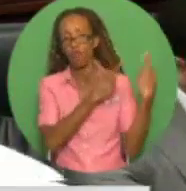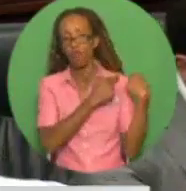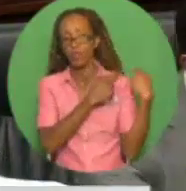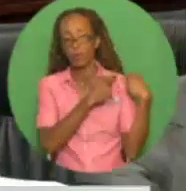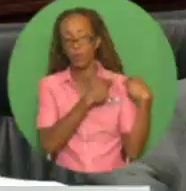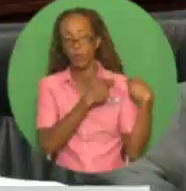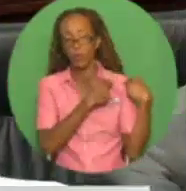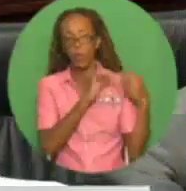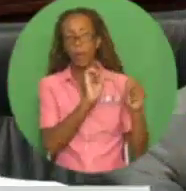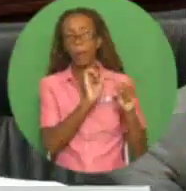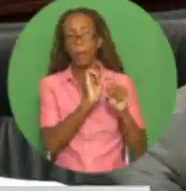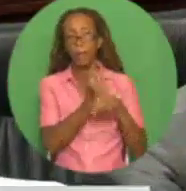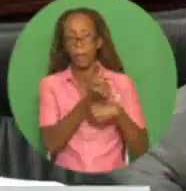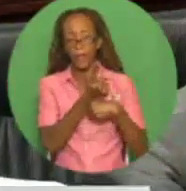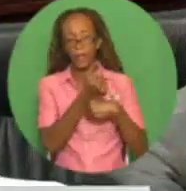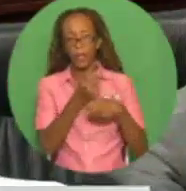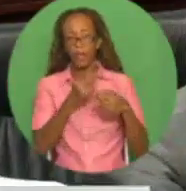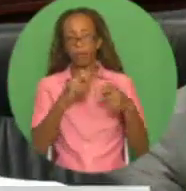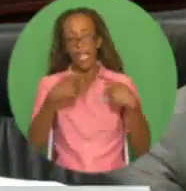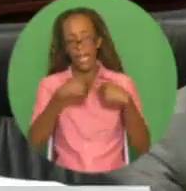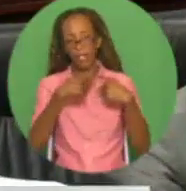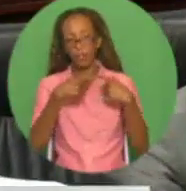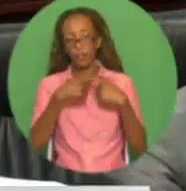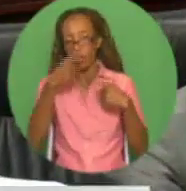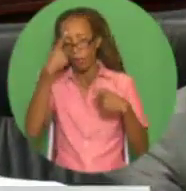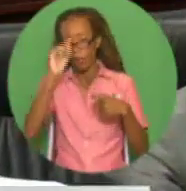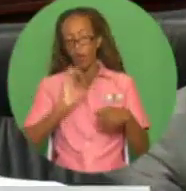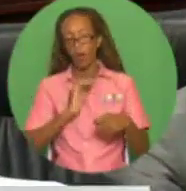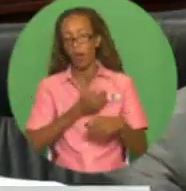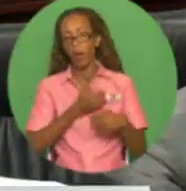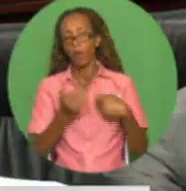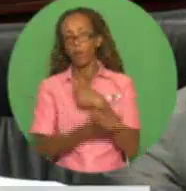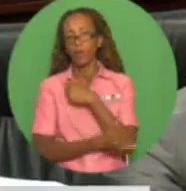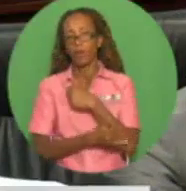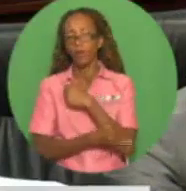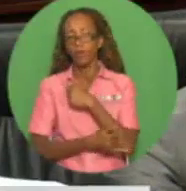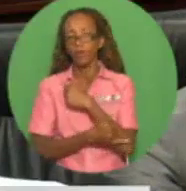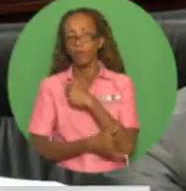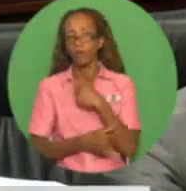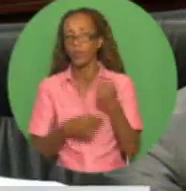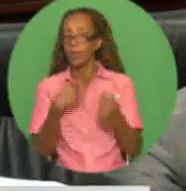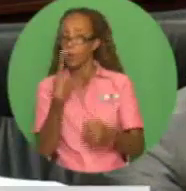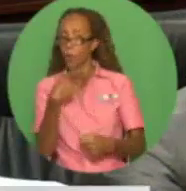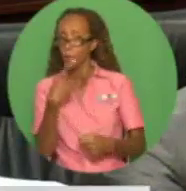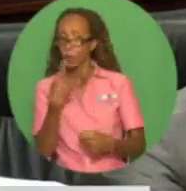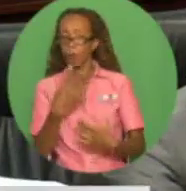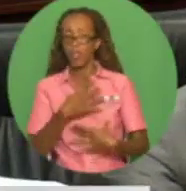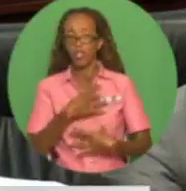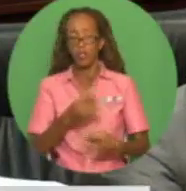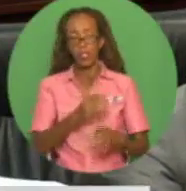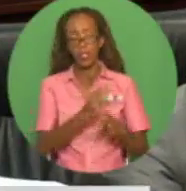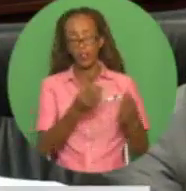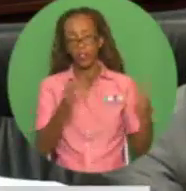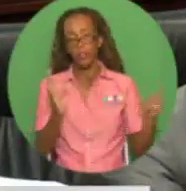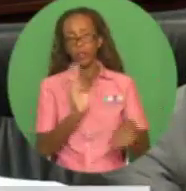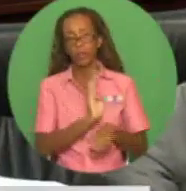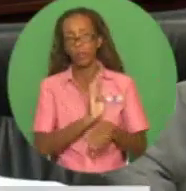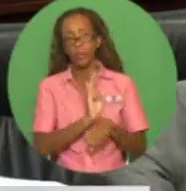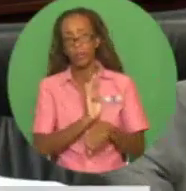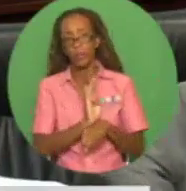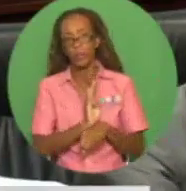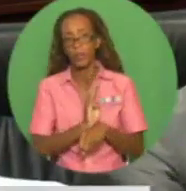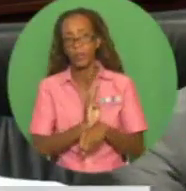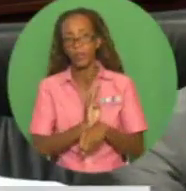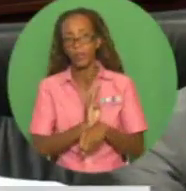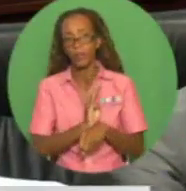generation and waste-to-energy. Expressions of interest have been received from developers for the establishment of